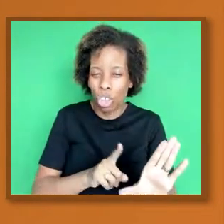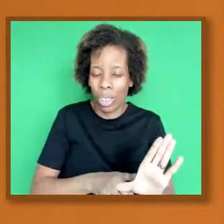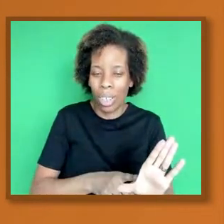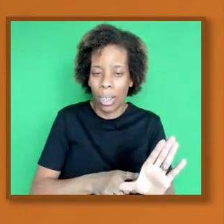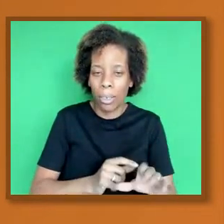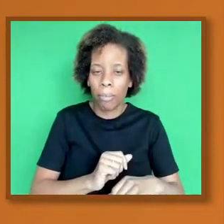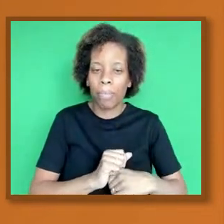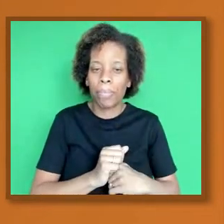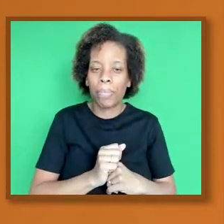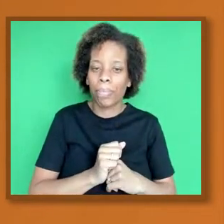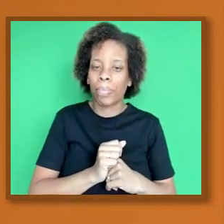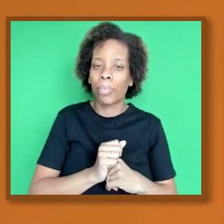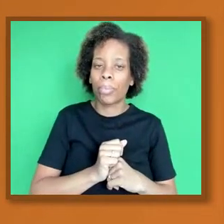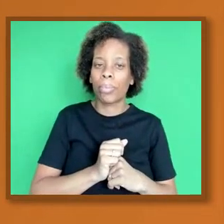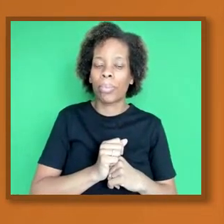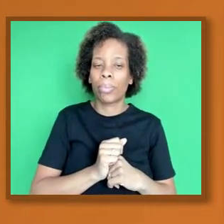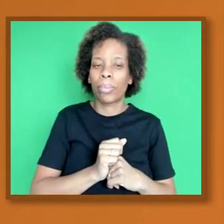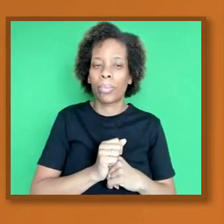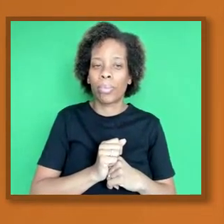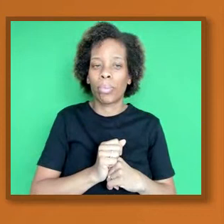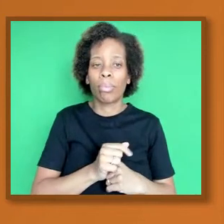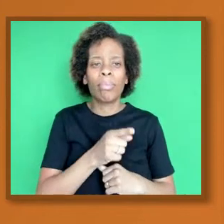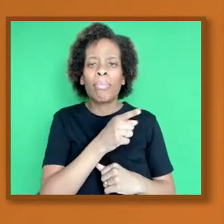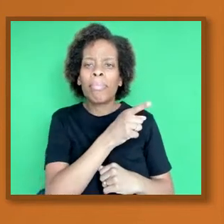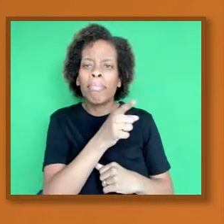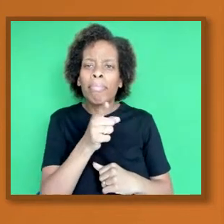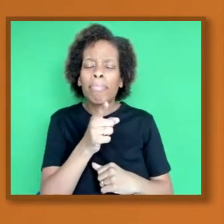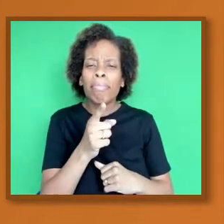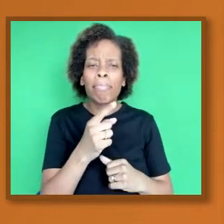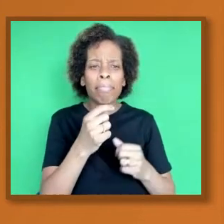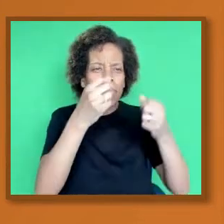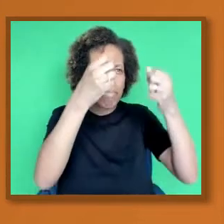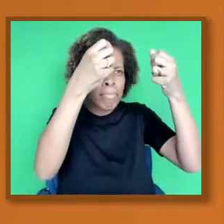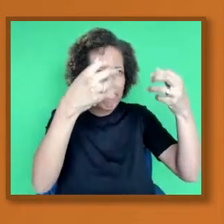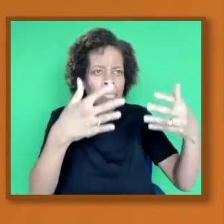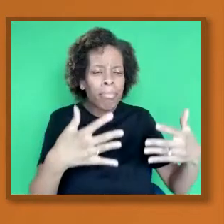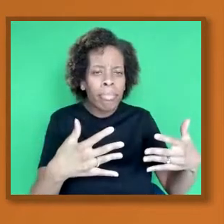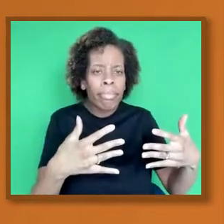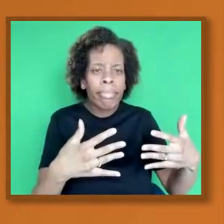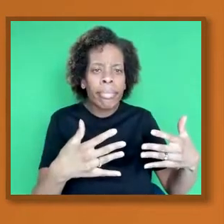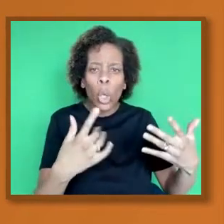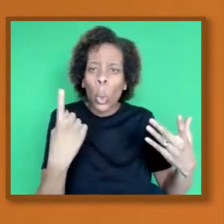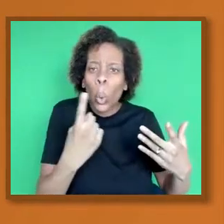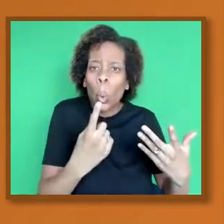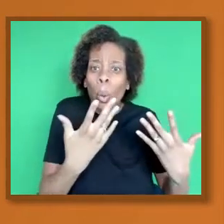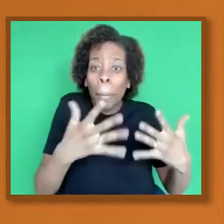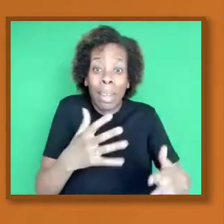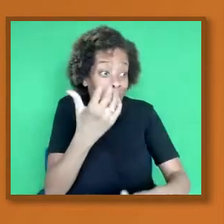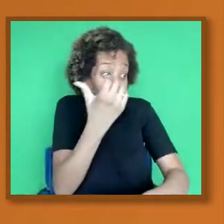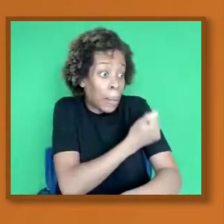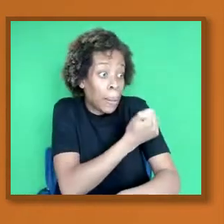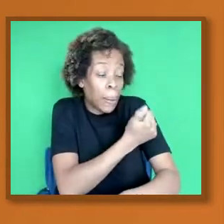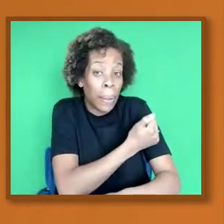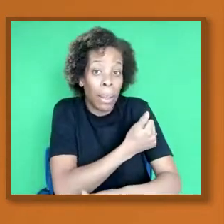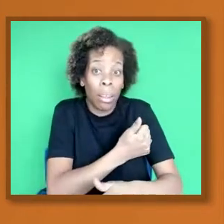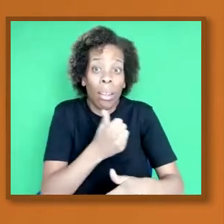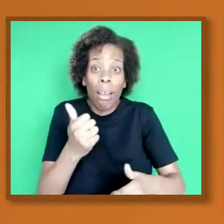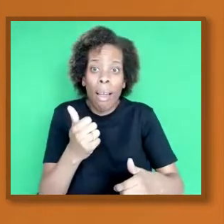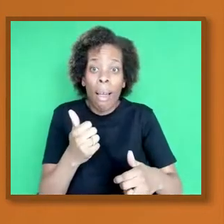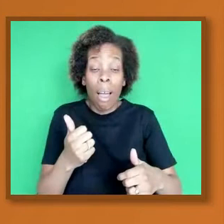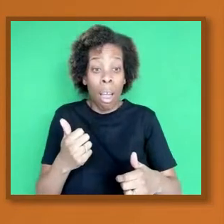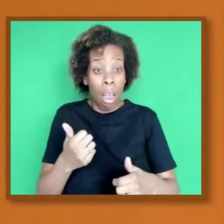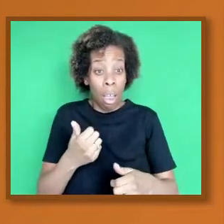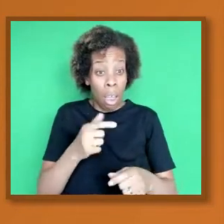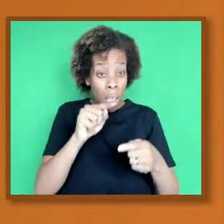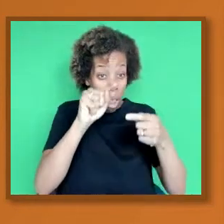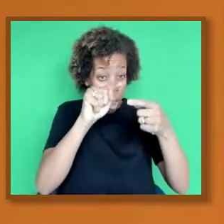take up of the vaccine, we can see that amongst the black community, it is much lower. OK, then then all of